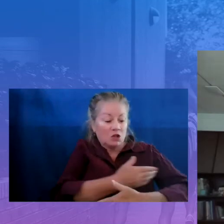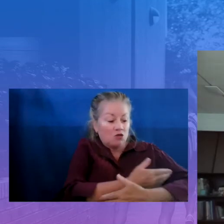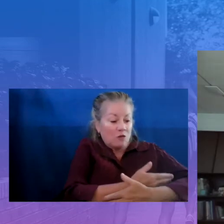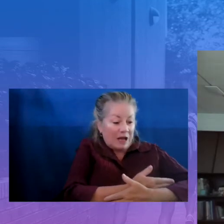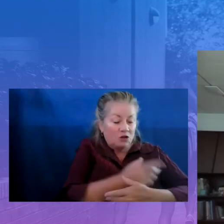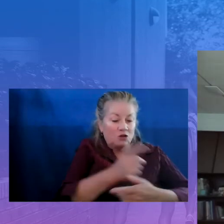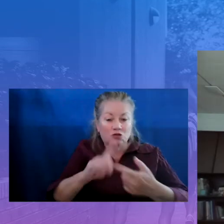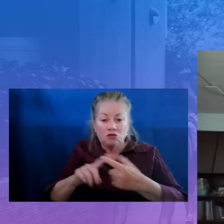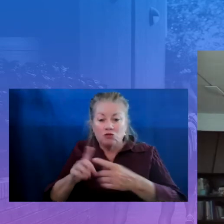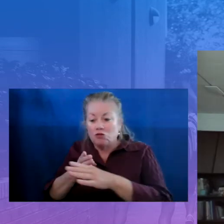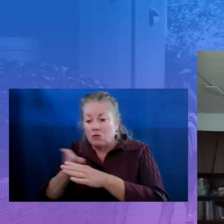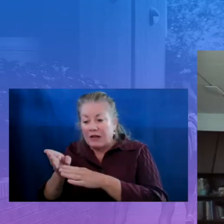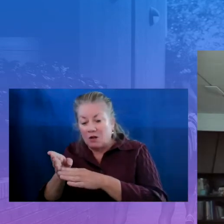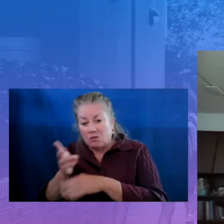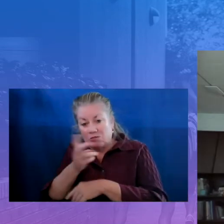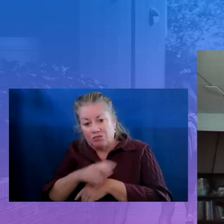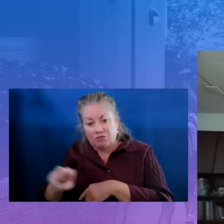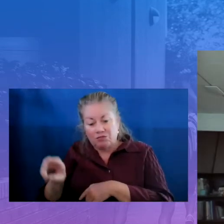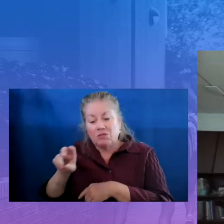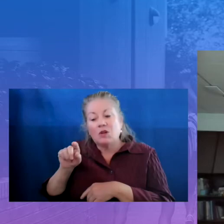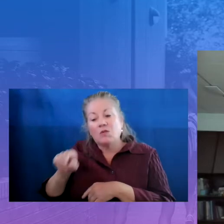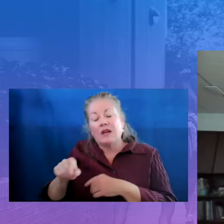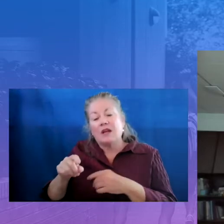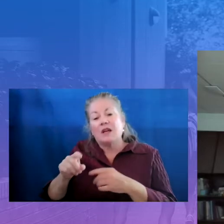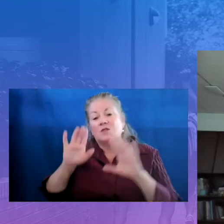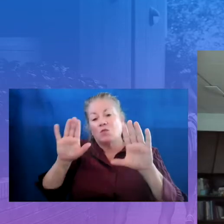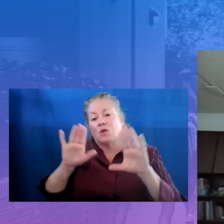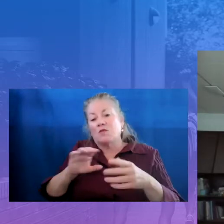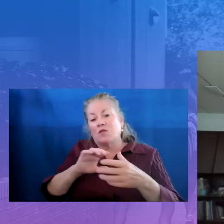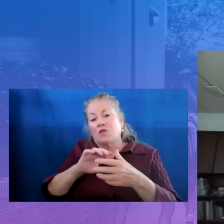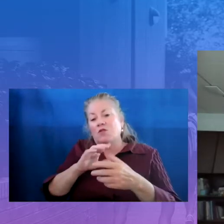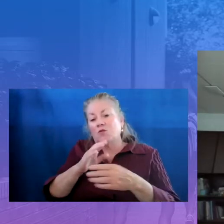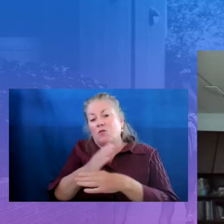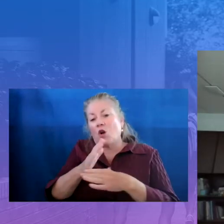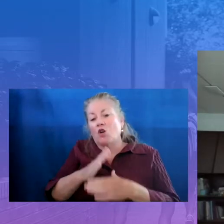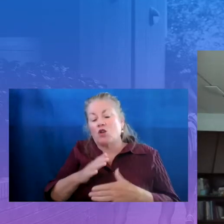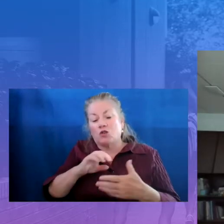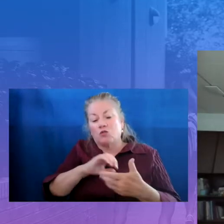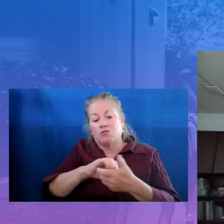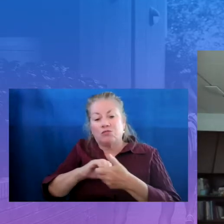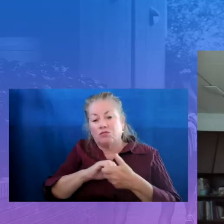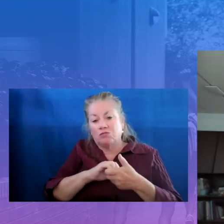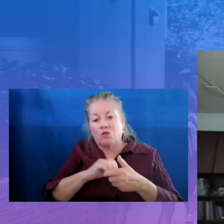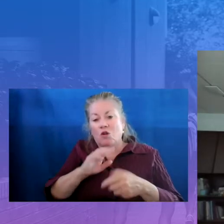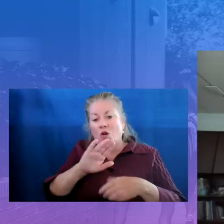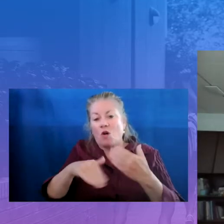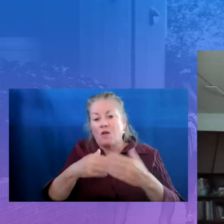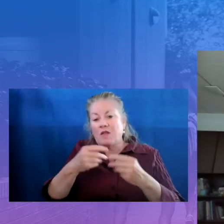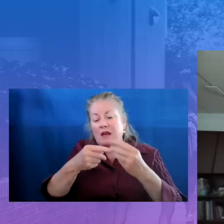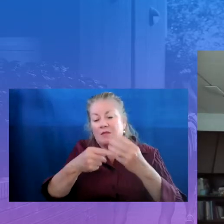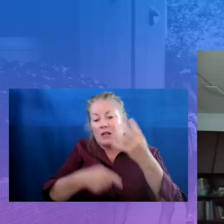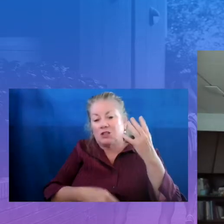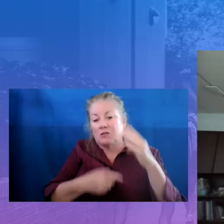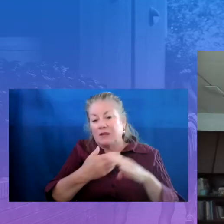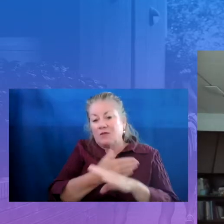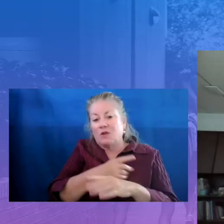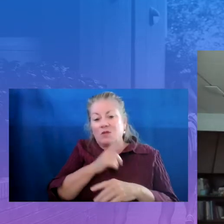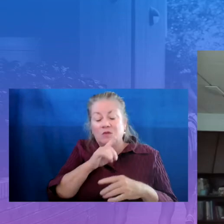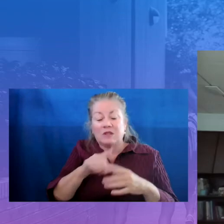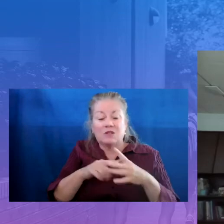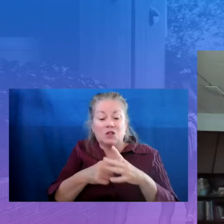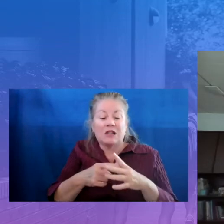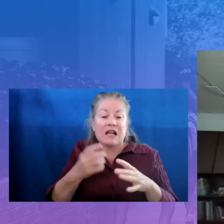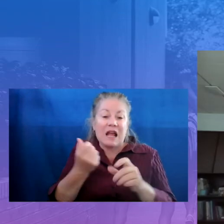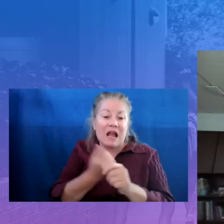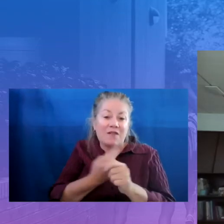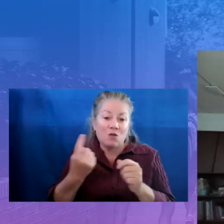with, you know, all of the partners that Lauren mentioned earlier. So that would be my advice. Get started by getting everyone